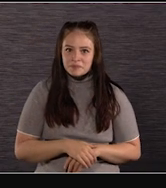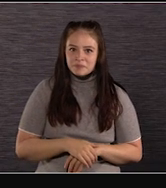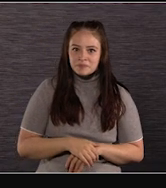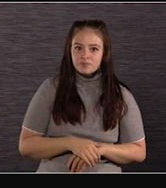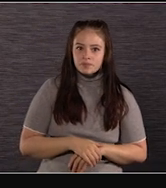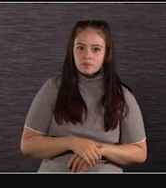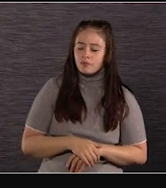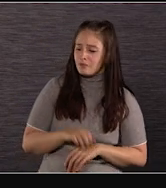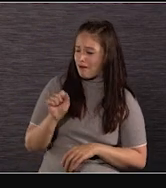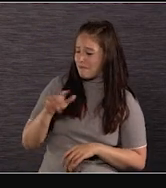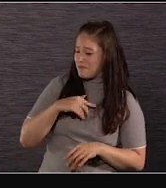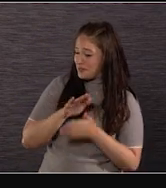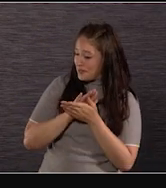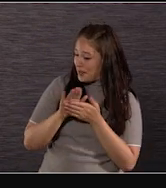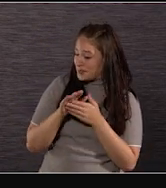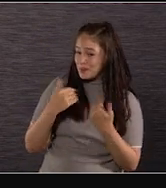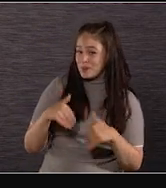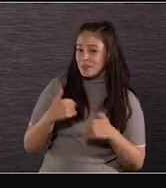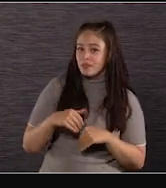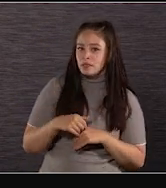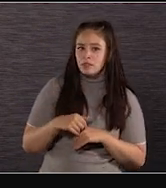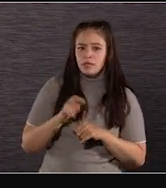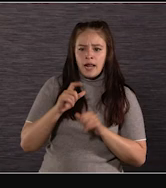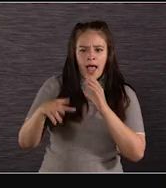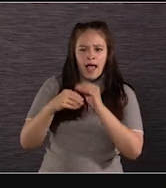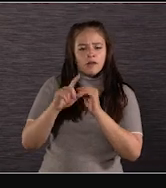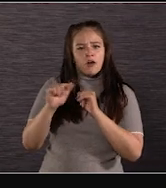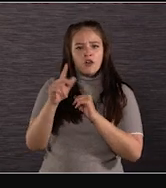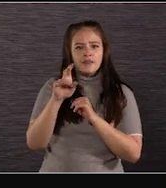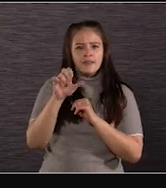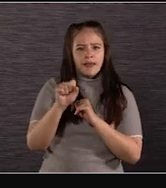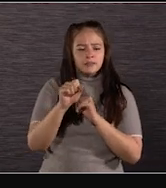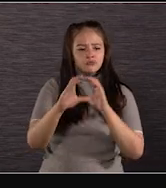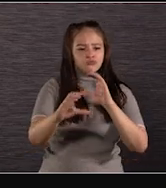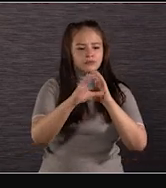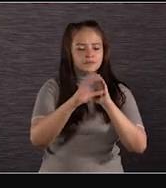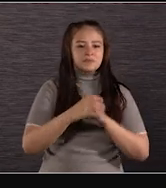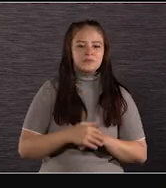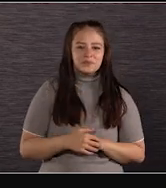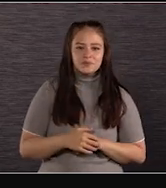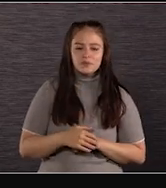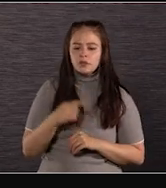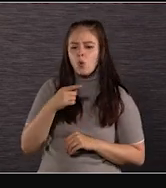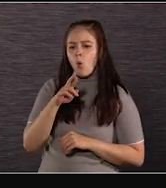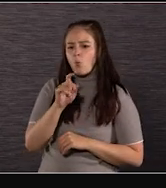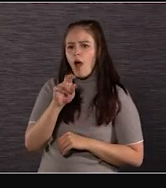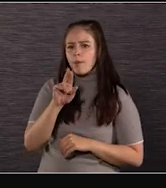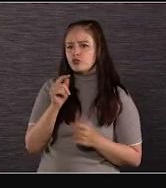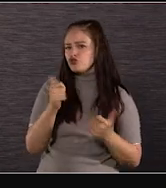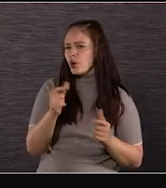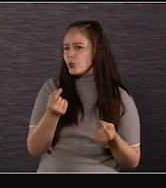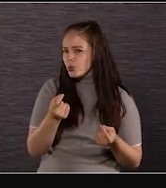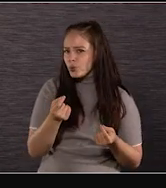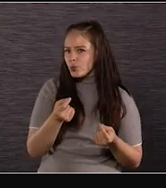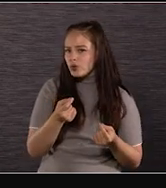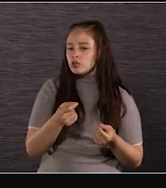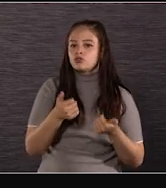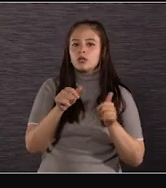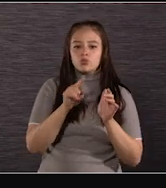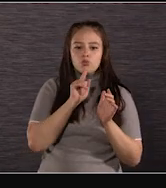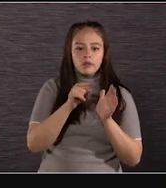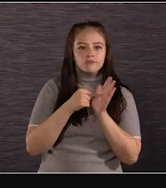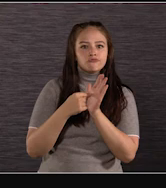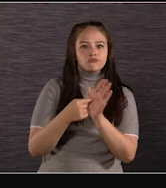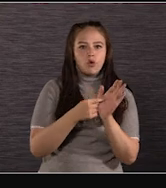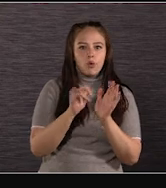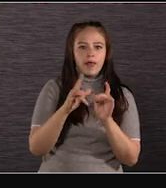Yeah, very nice. Shall we put a tighter lens on, get, you know, over? What Robert is trying to do is showcase the camera. It's